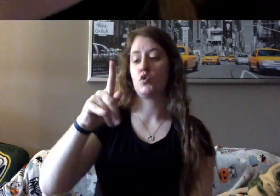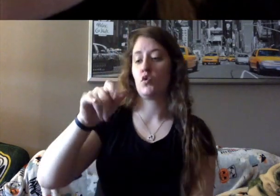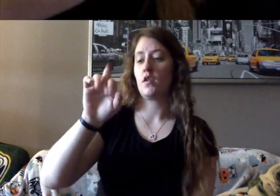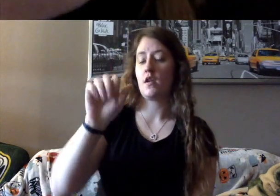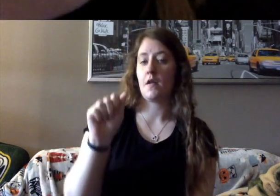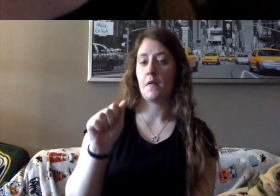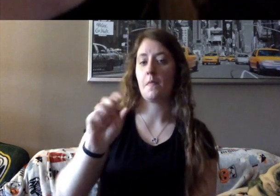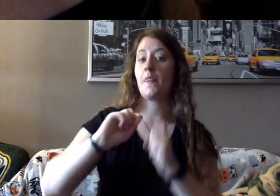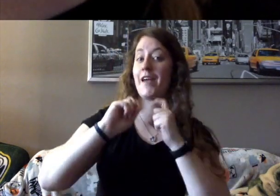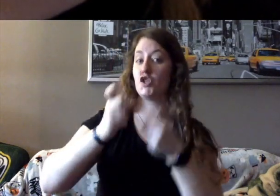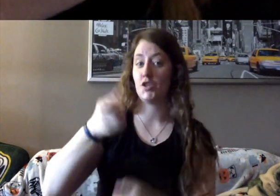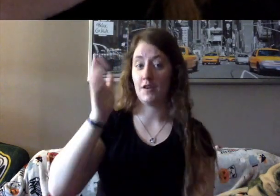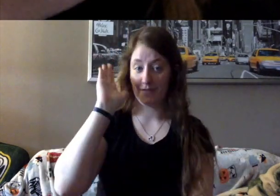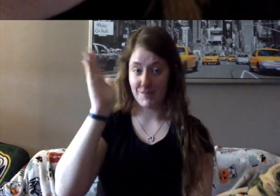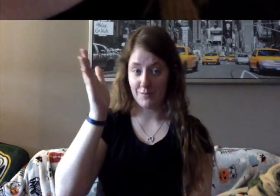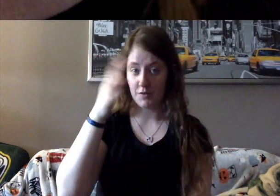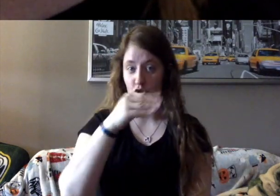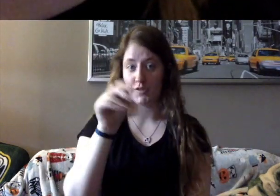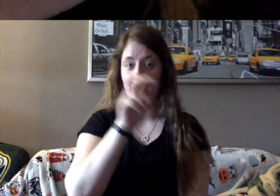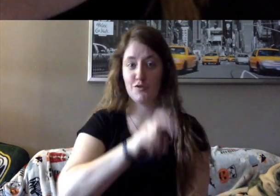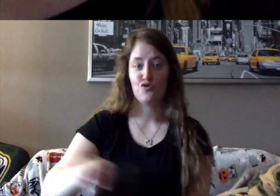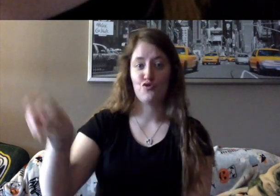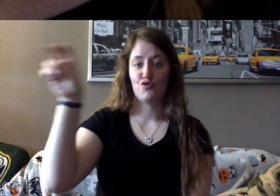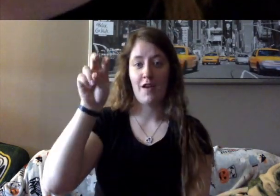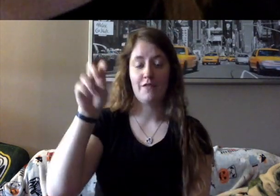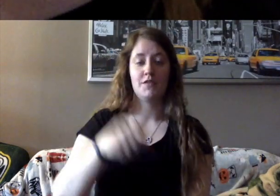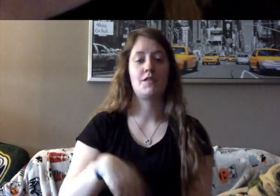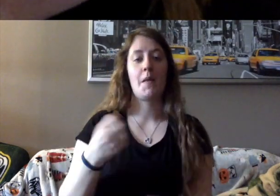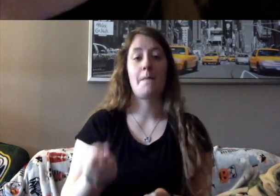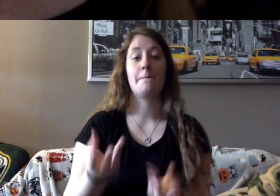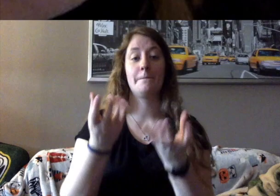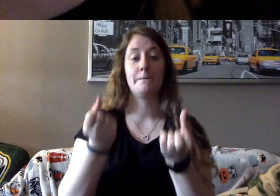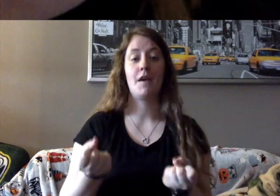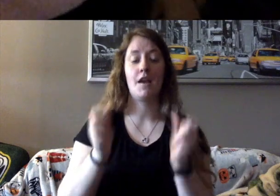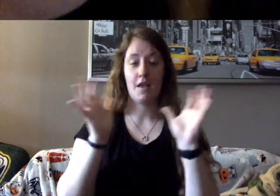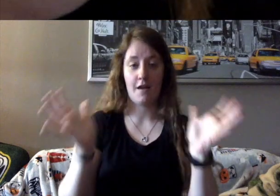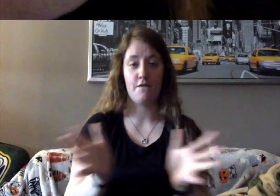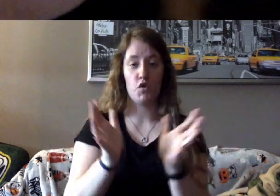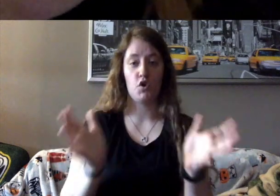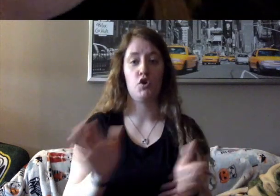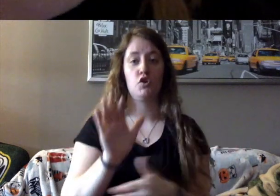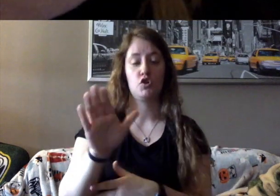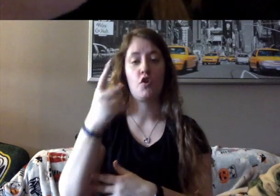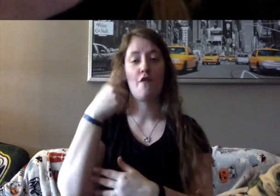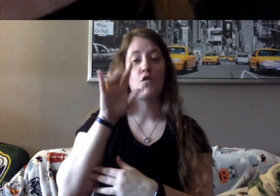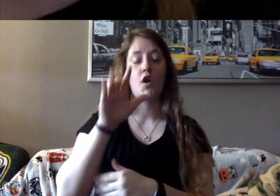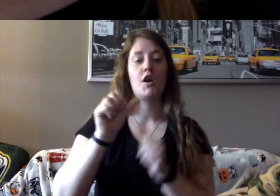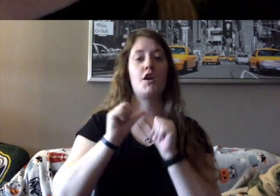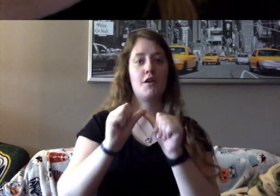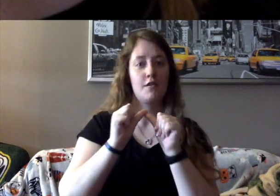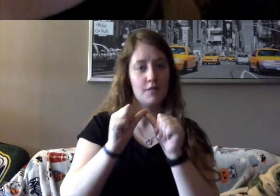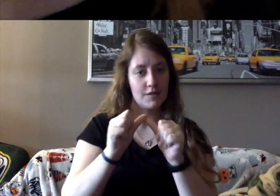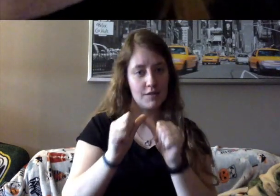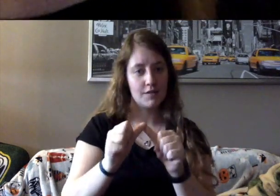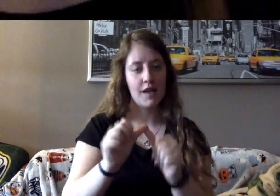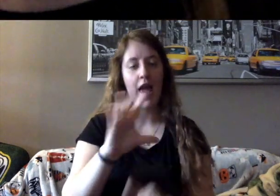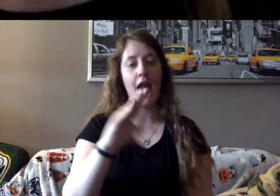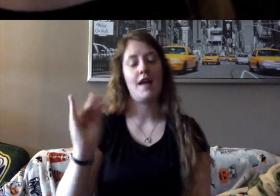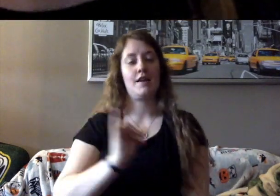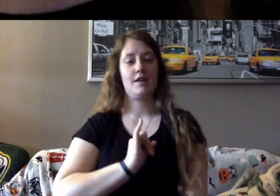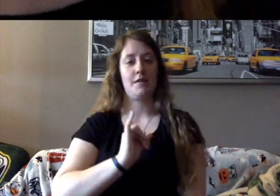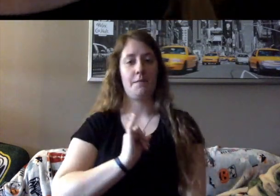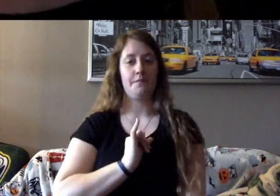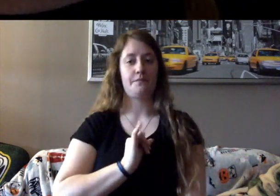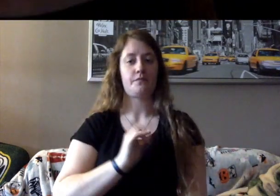and travels. Many have cheered Justice Ginsburg for her persistence and independence. They have called her a rock